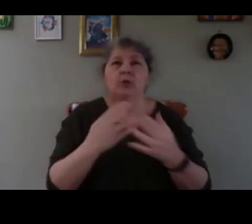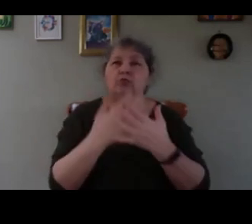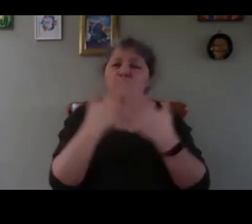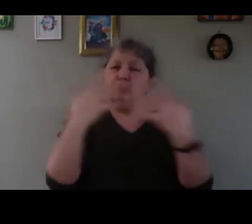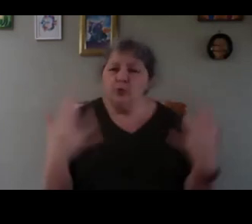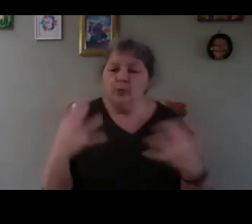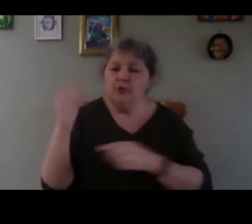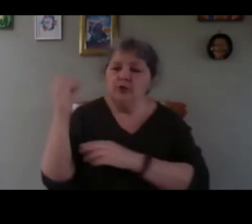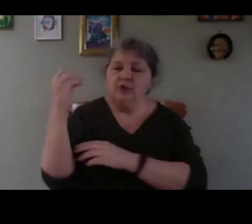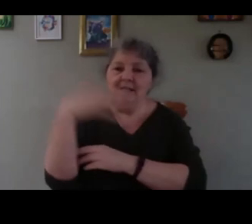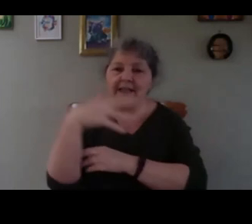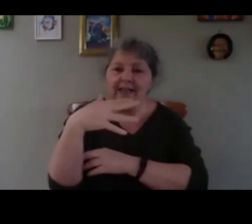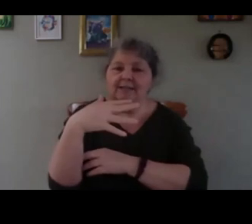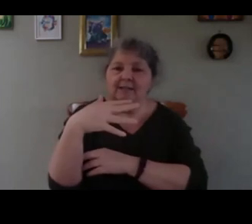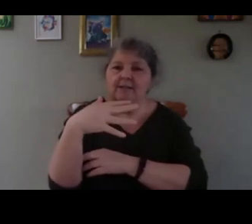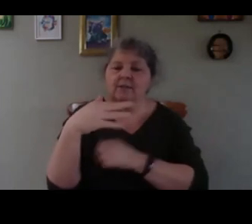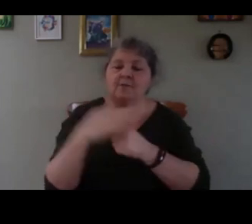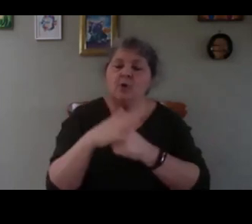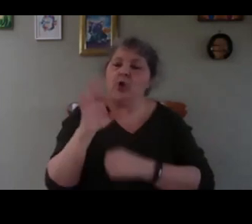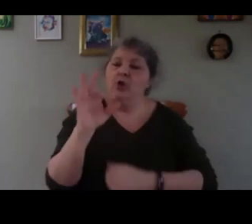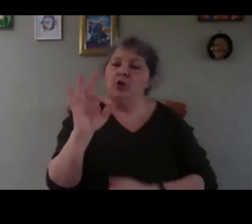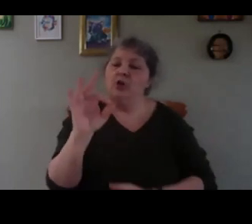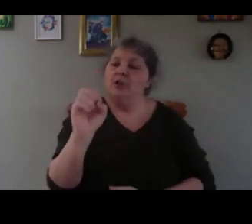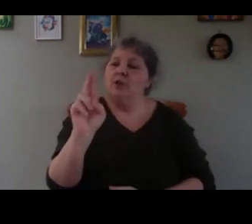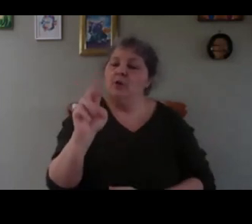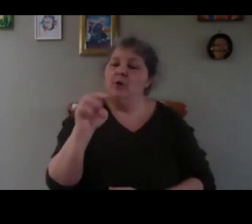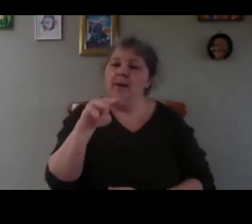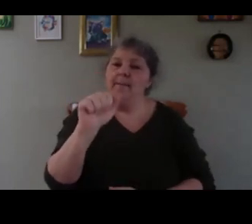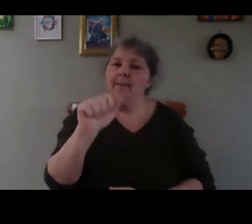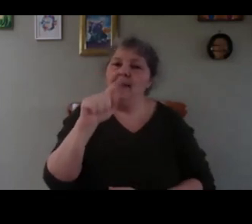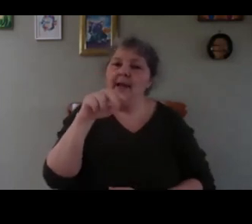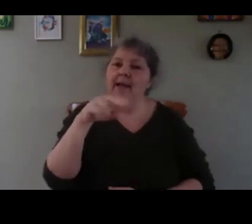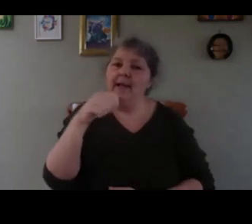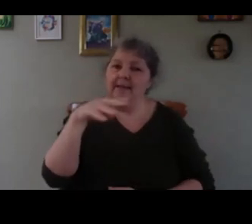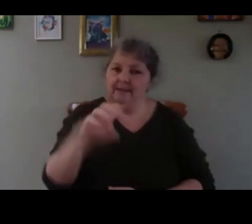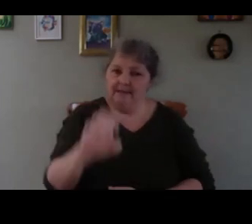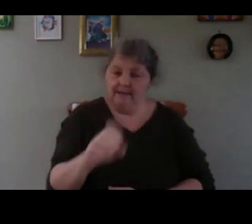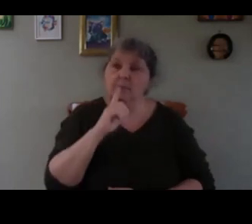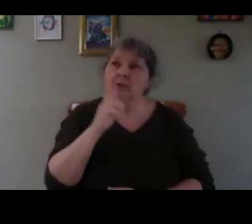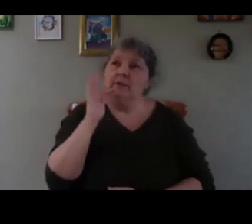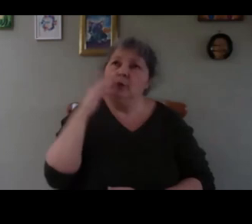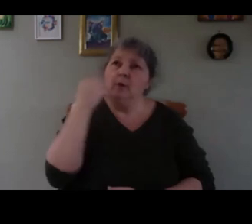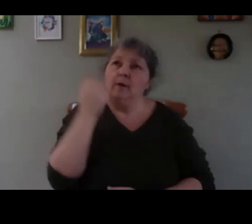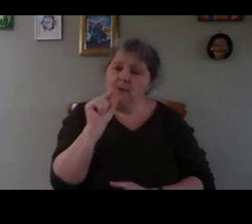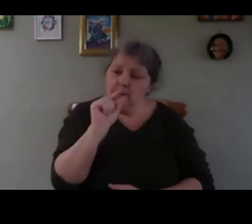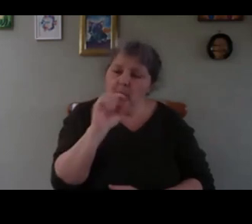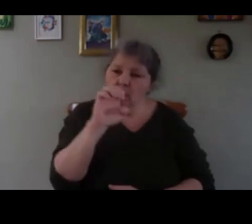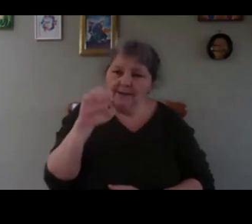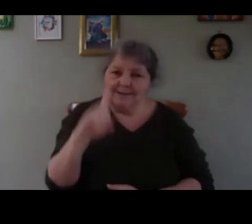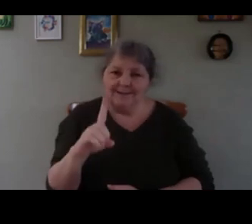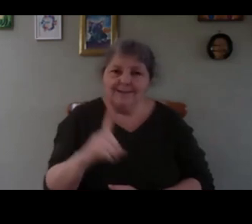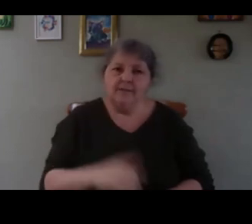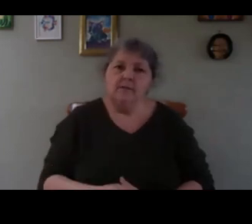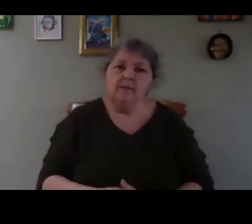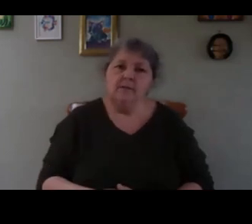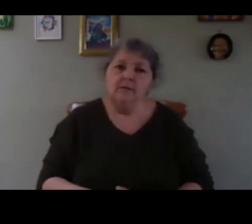they germinate but they will germinate on top and usually if you have a very small seed like celery I